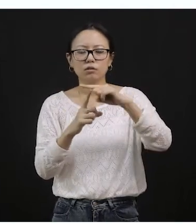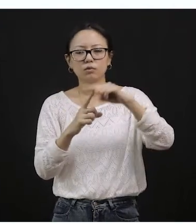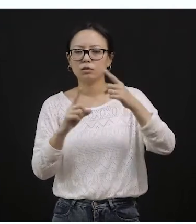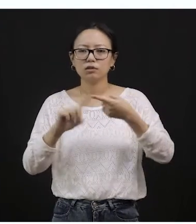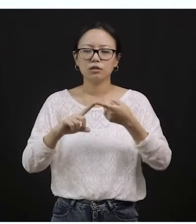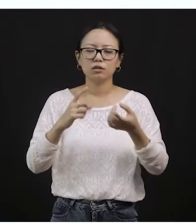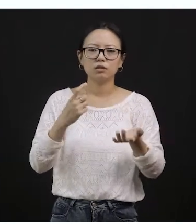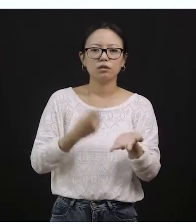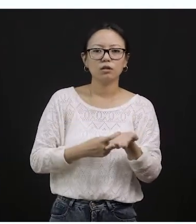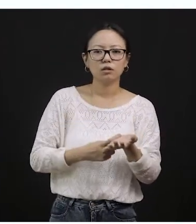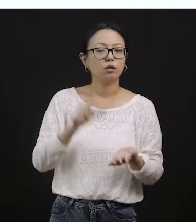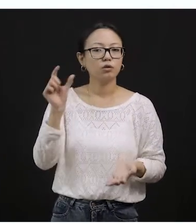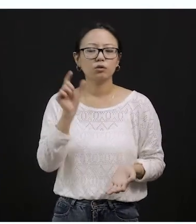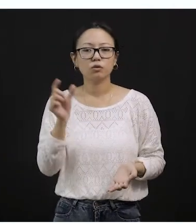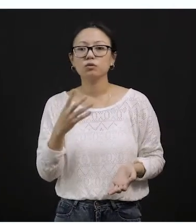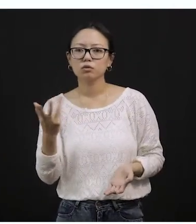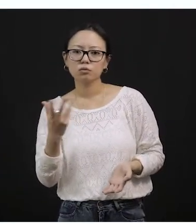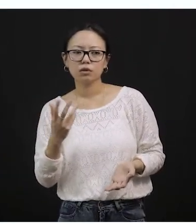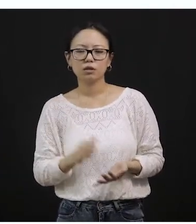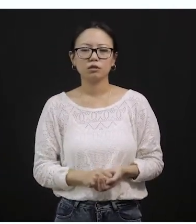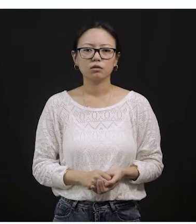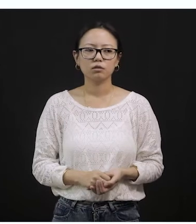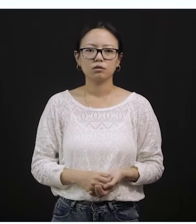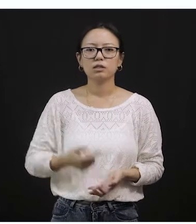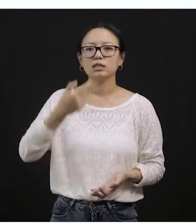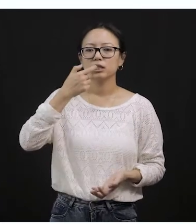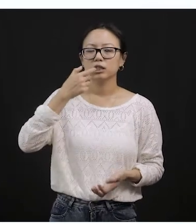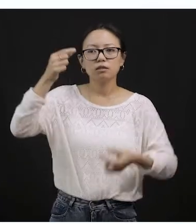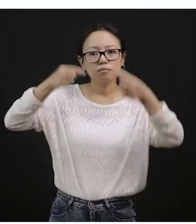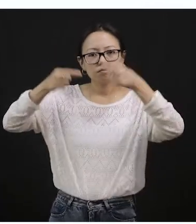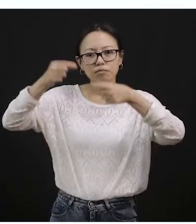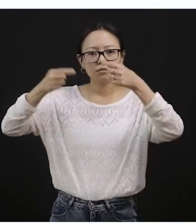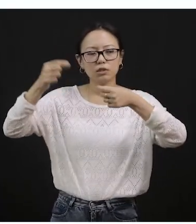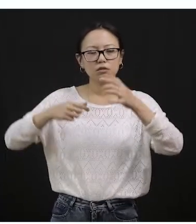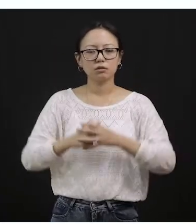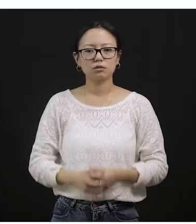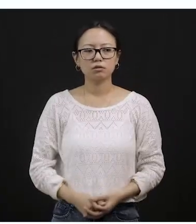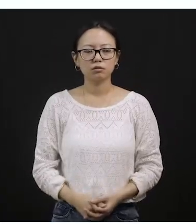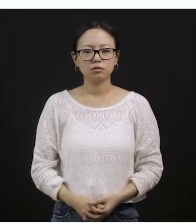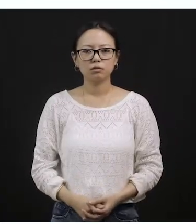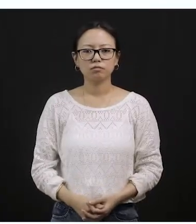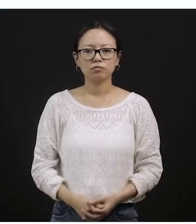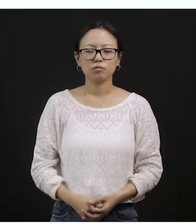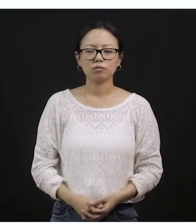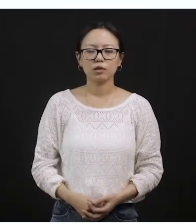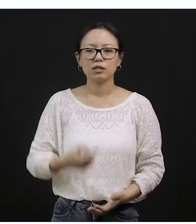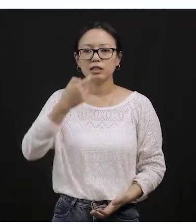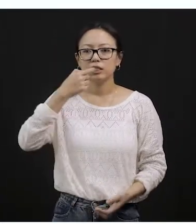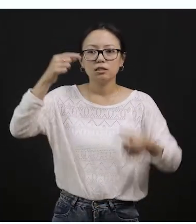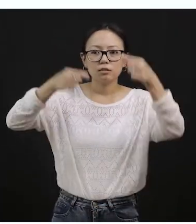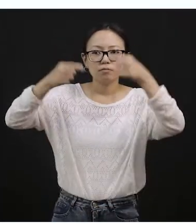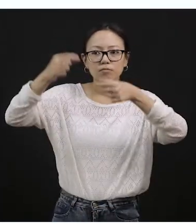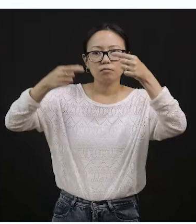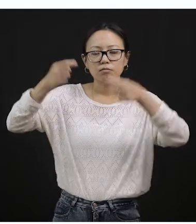right? So we use a milk. M-I-L-K. Milk to make a